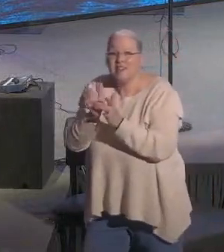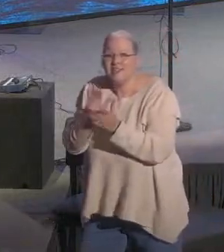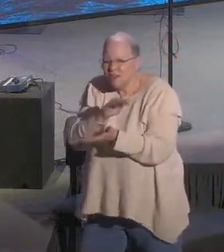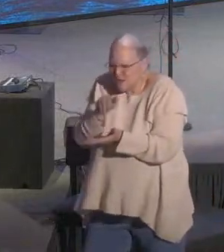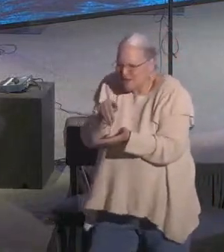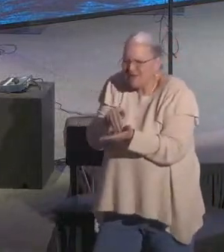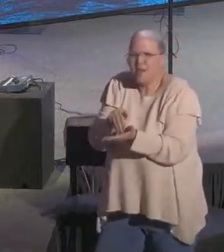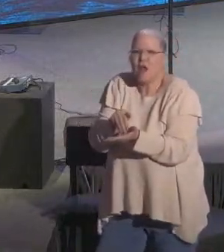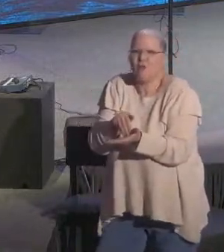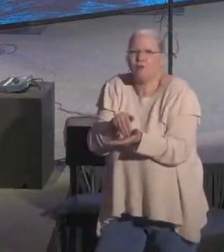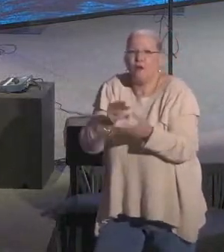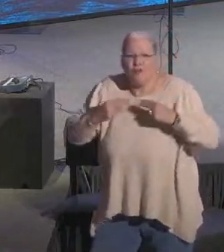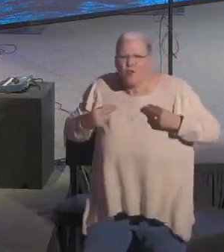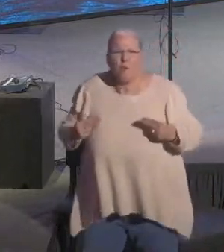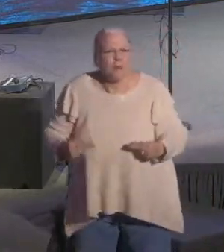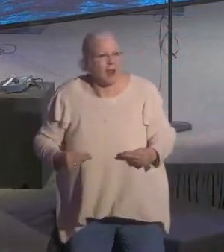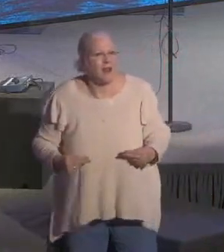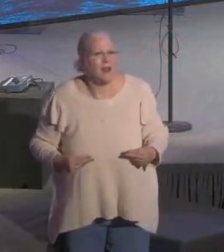He's still the centerpiece of humanity.